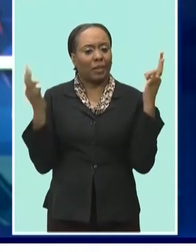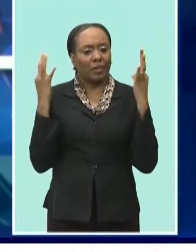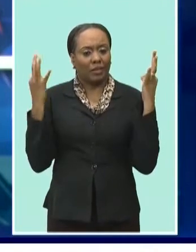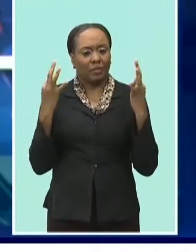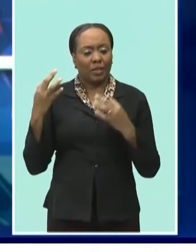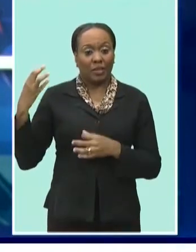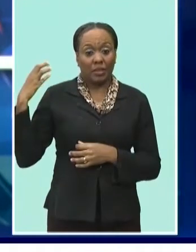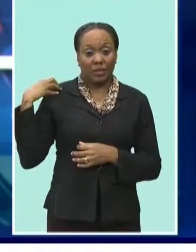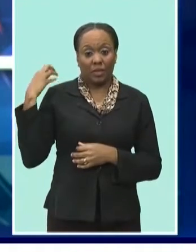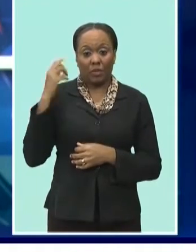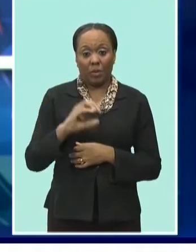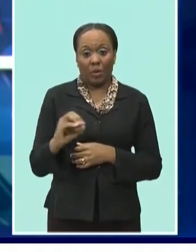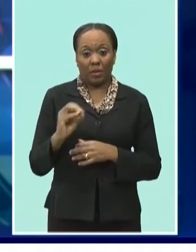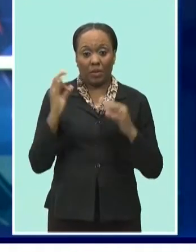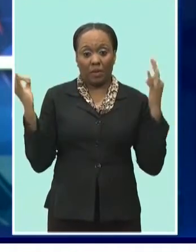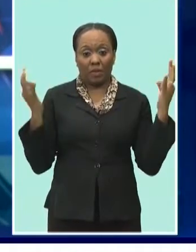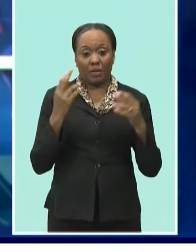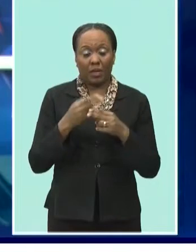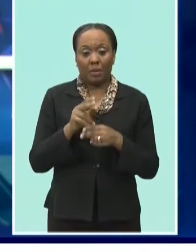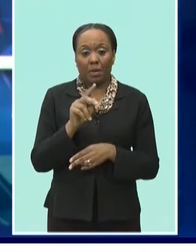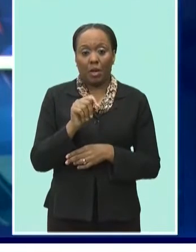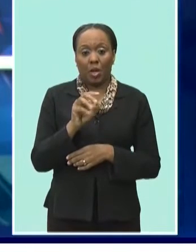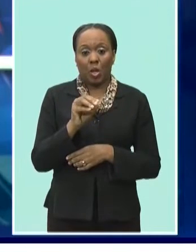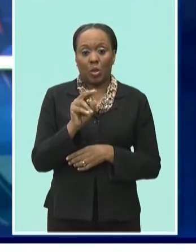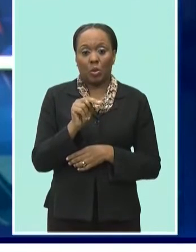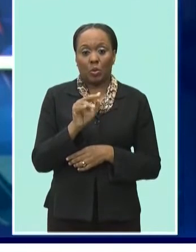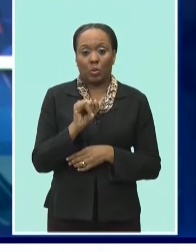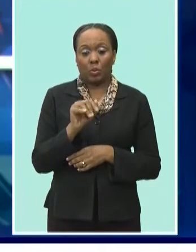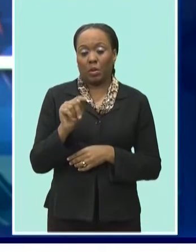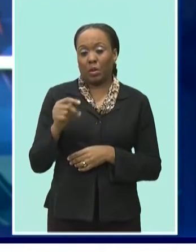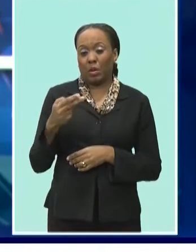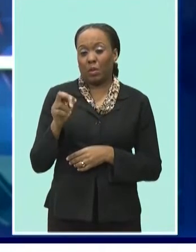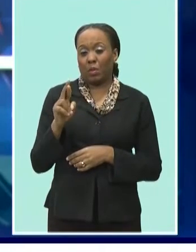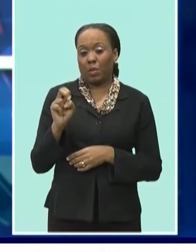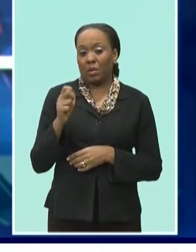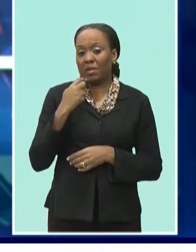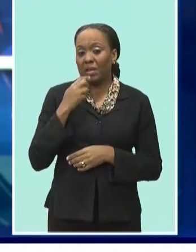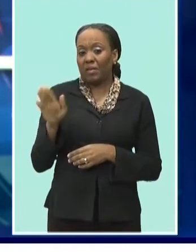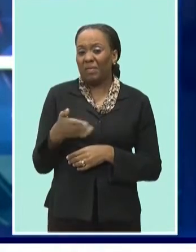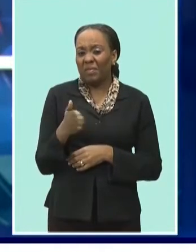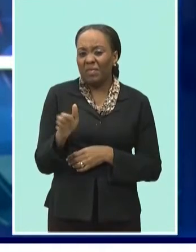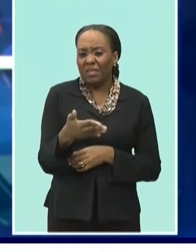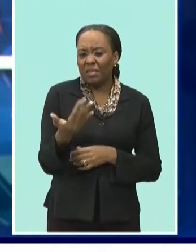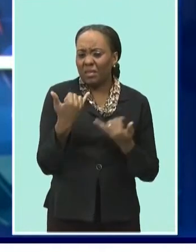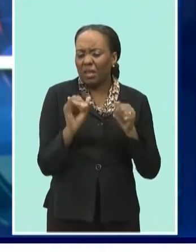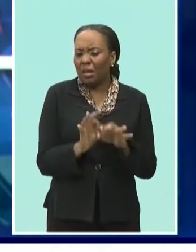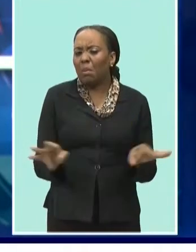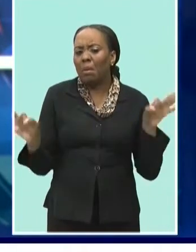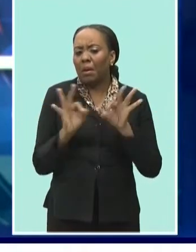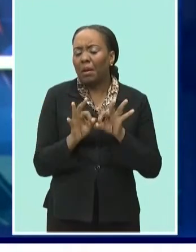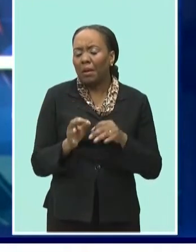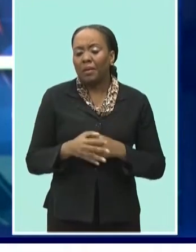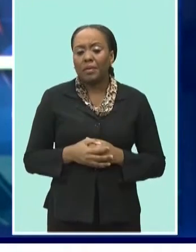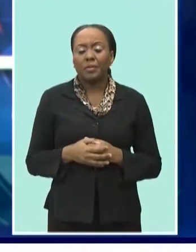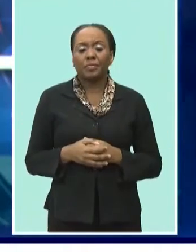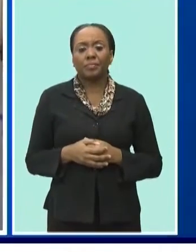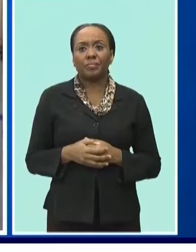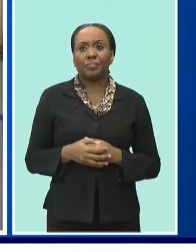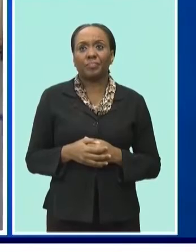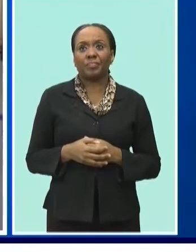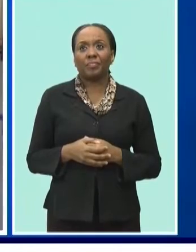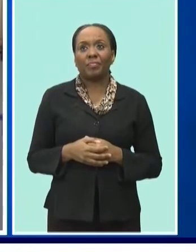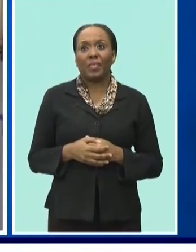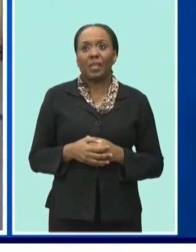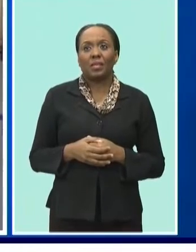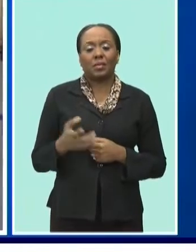Chair of the Oystens Festival, Tony Thorne, says fisherfolk and fish remain integral to the festival. We have